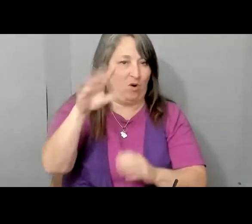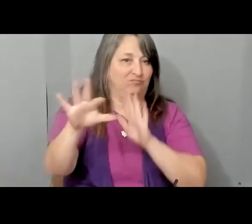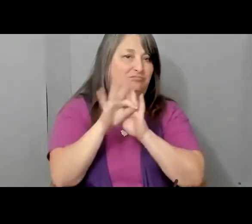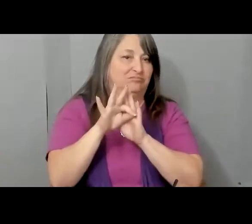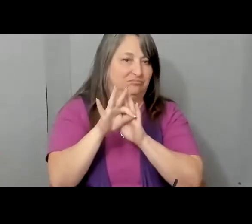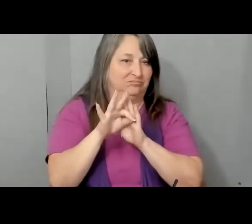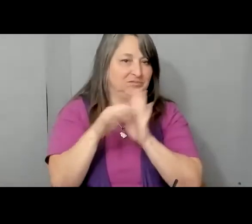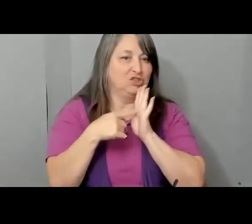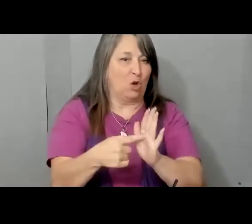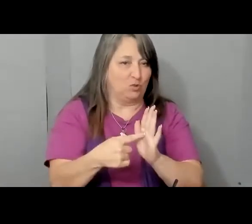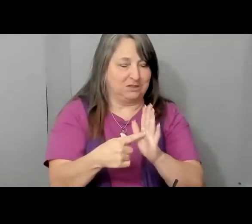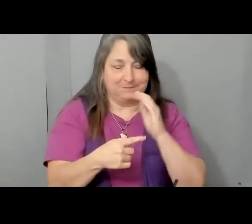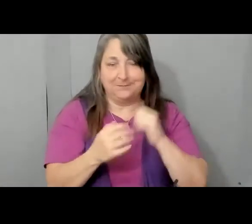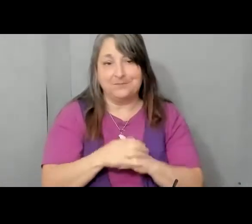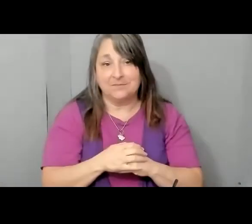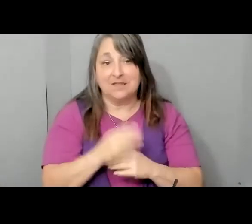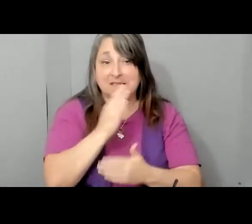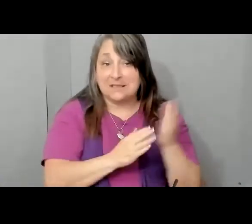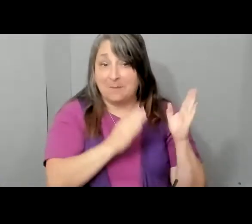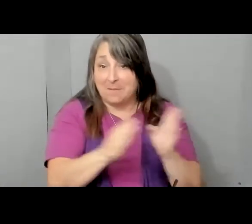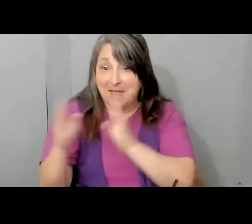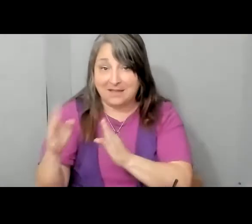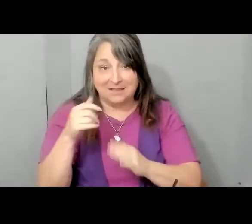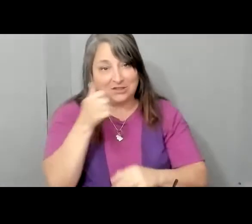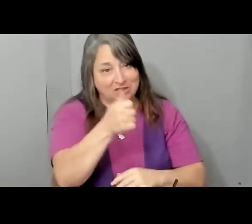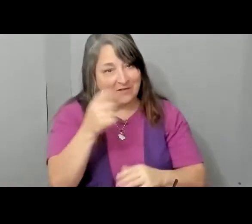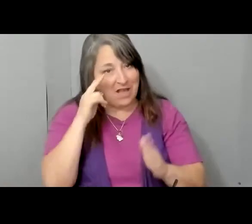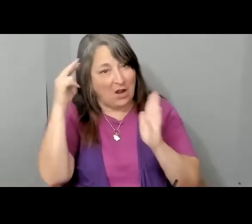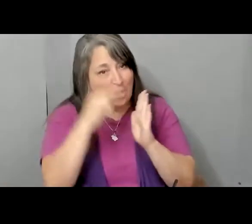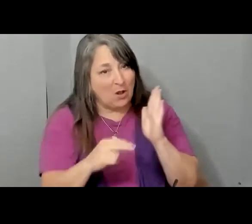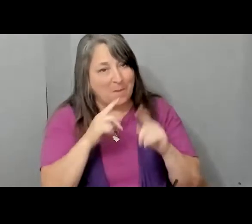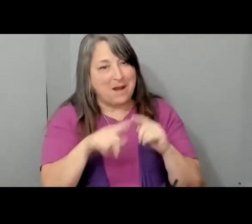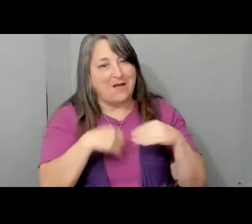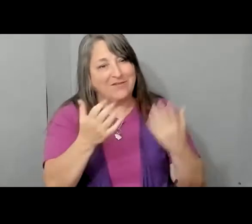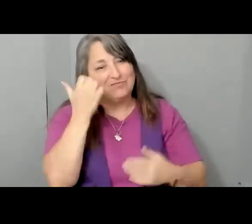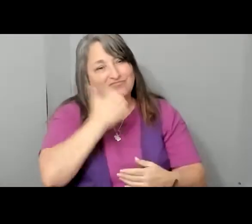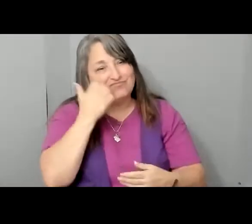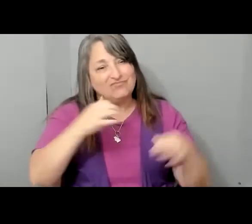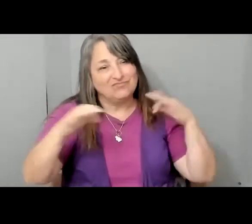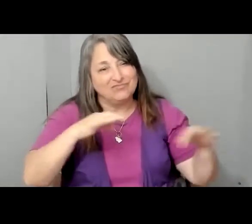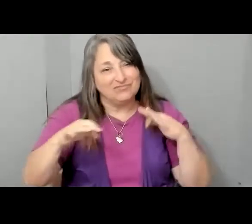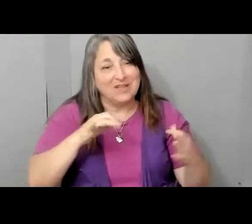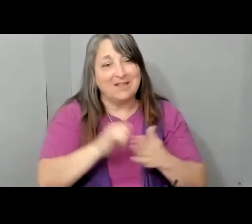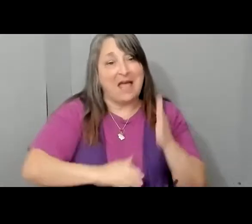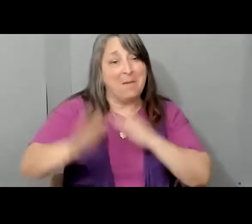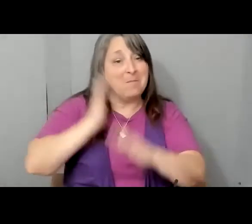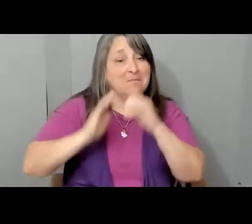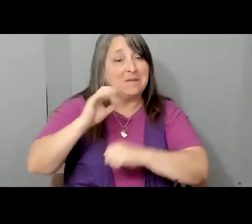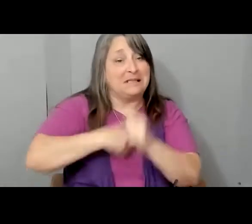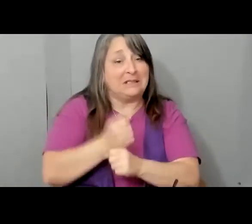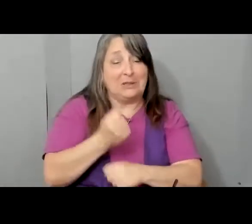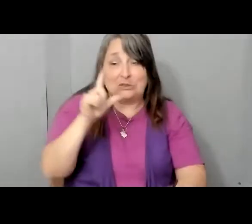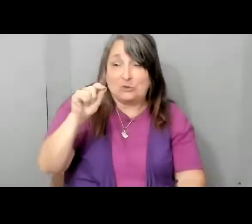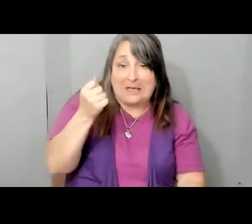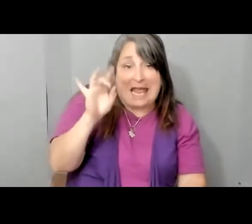Some of the methods here. Some can look at this, but I'll give you the layman's kind of description, which is that back in 2018, my